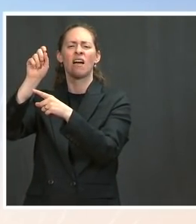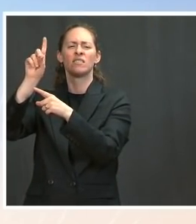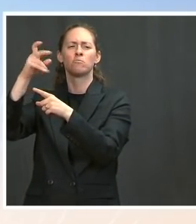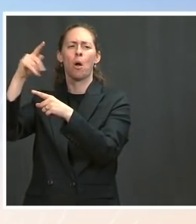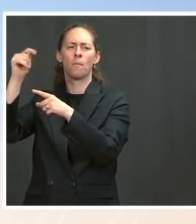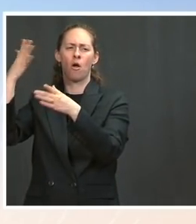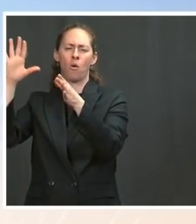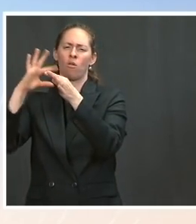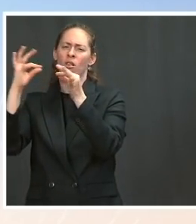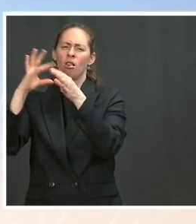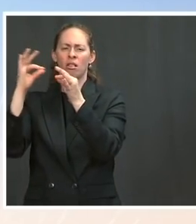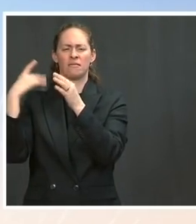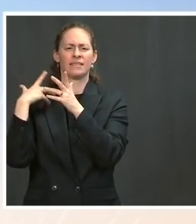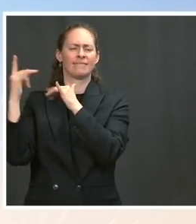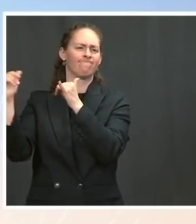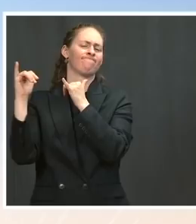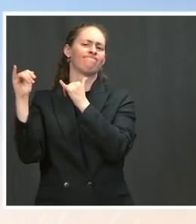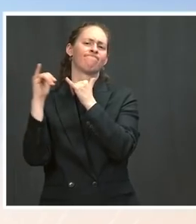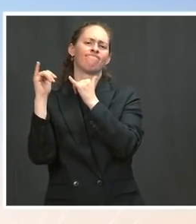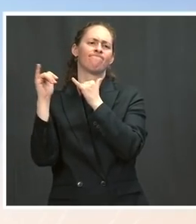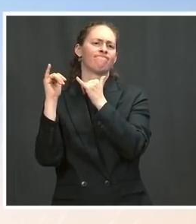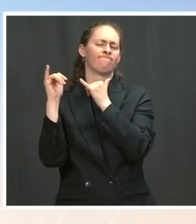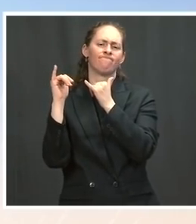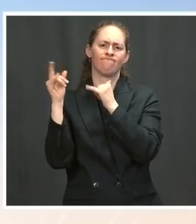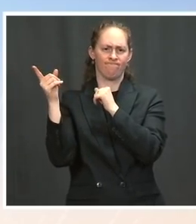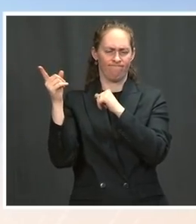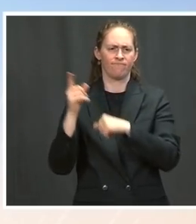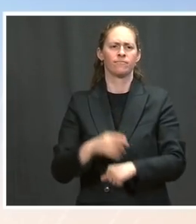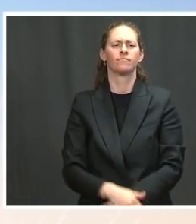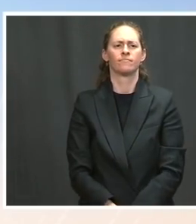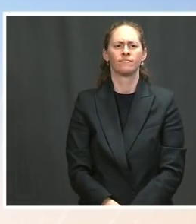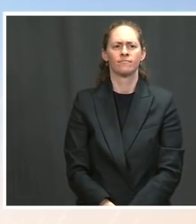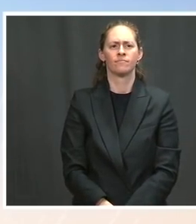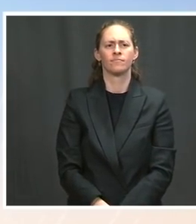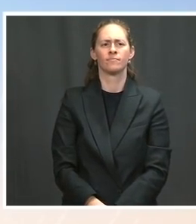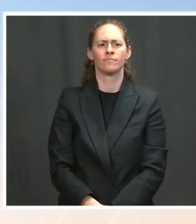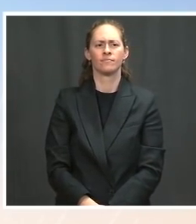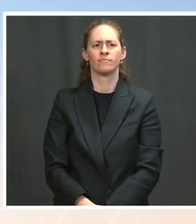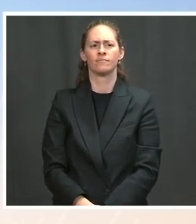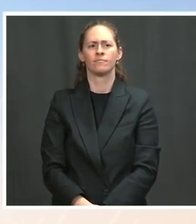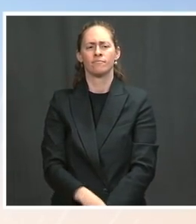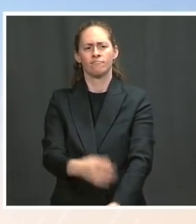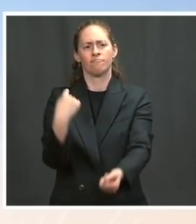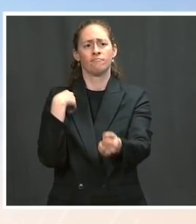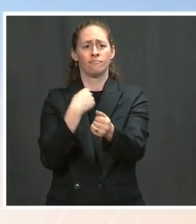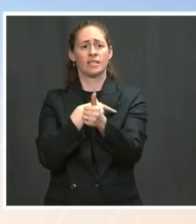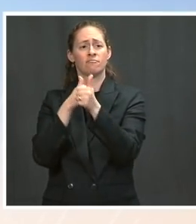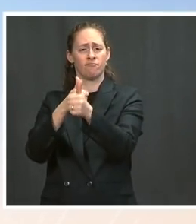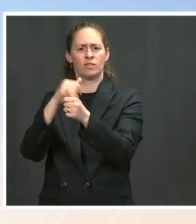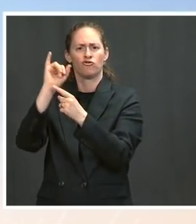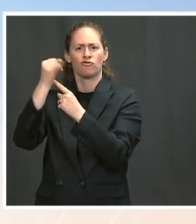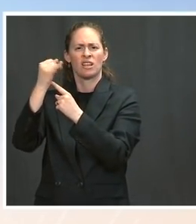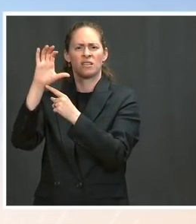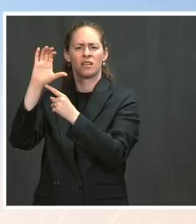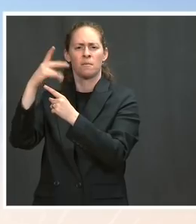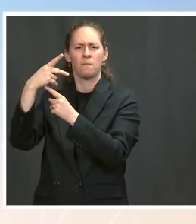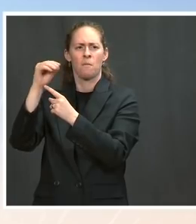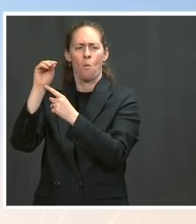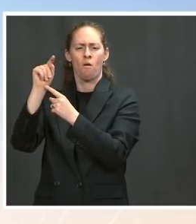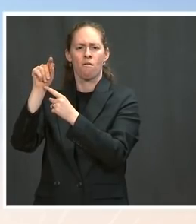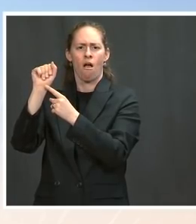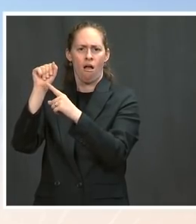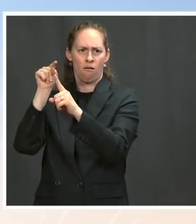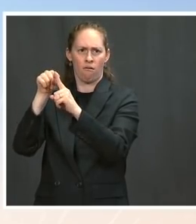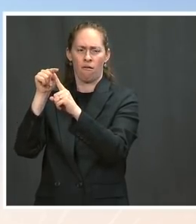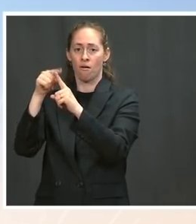into a situation where the United States does more than is required by the JCPOA agreement in terms of sanction relief, and Iran does less. So